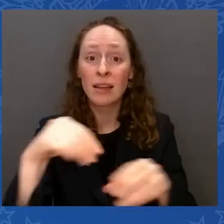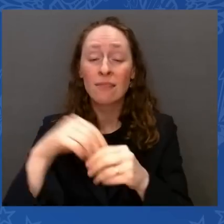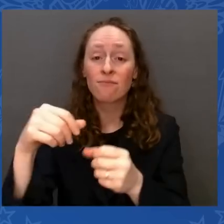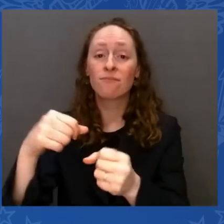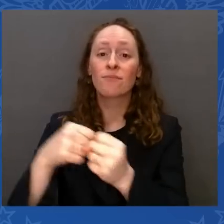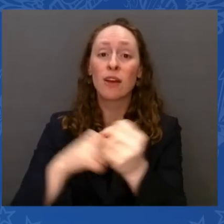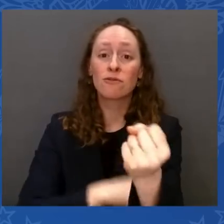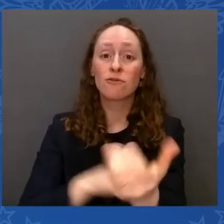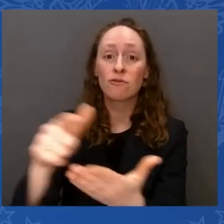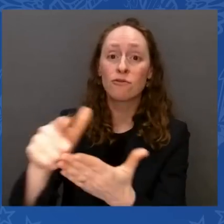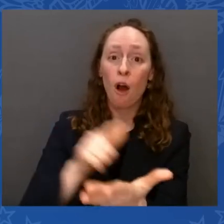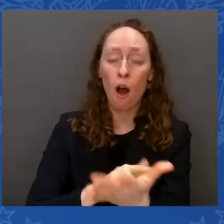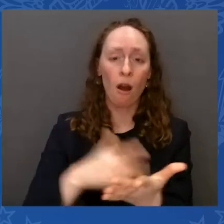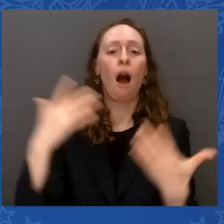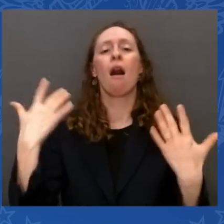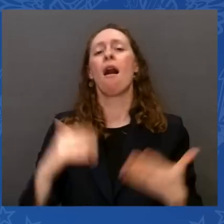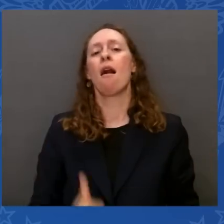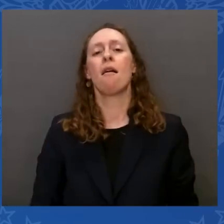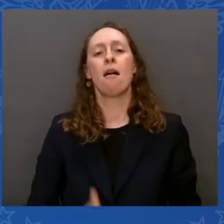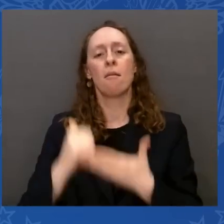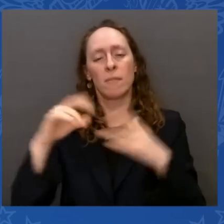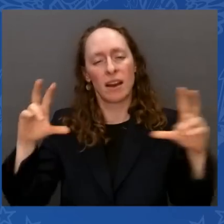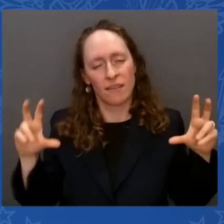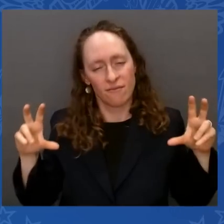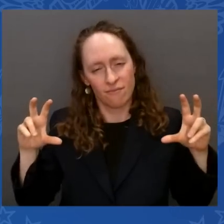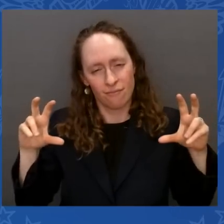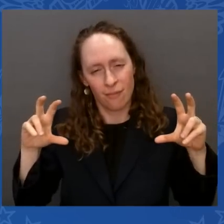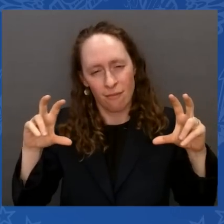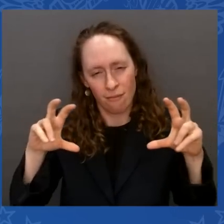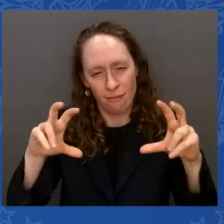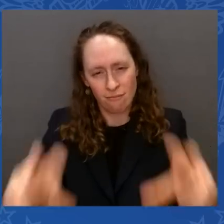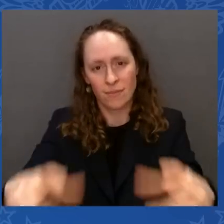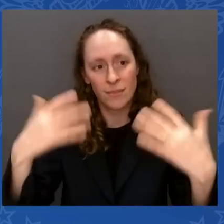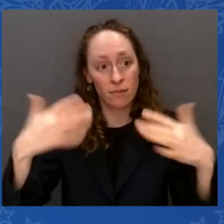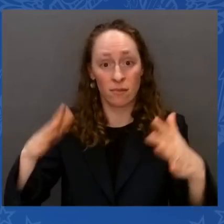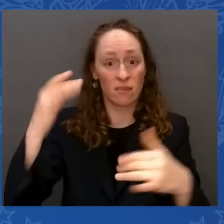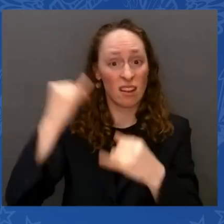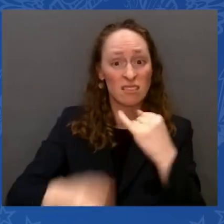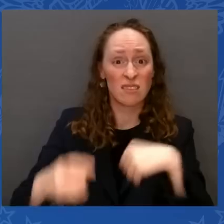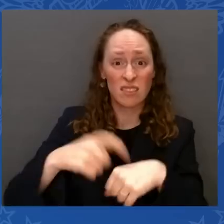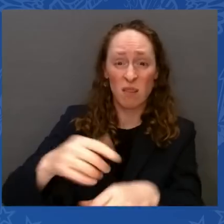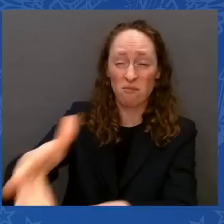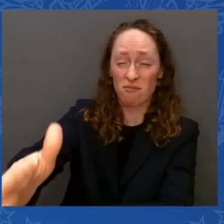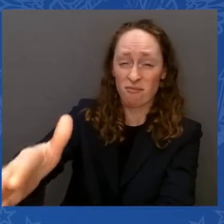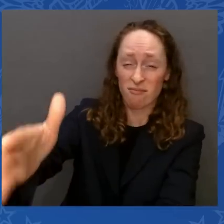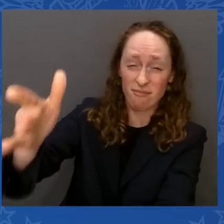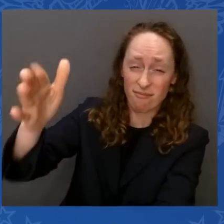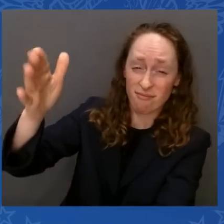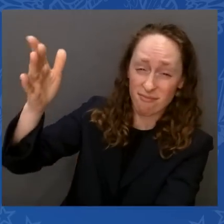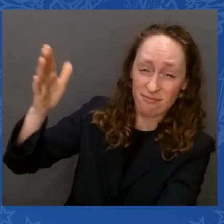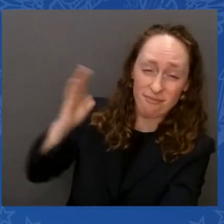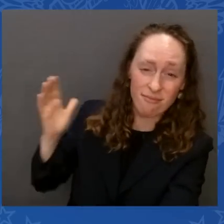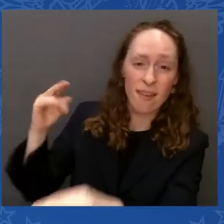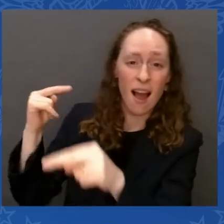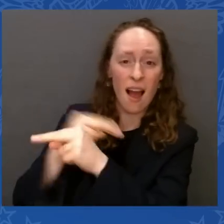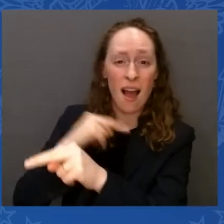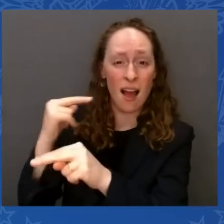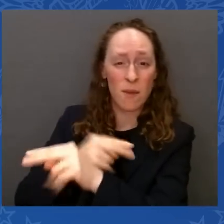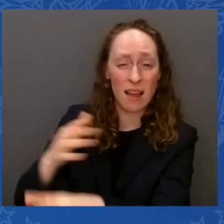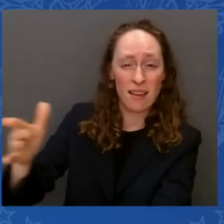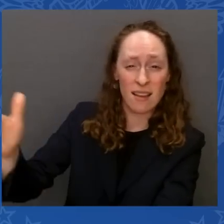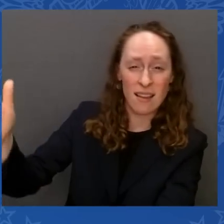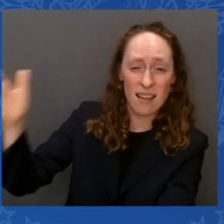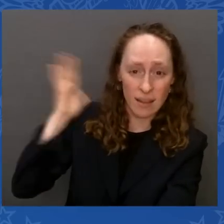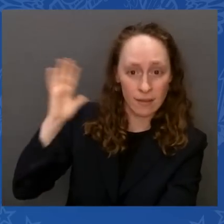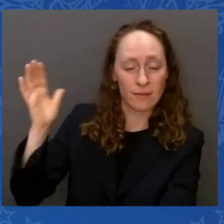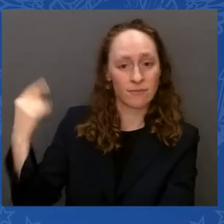And we're getting money out the door quickly. Shovels in the ground. Cranes in the air. And, you know, as a matter of fact, right